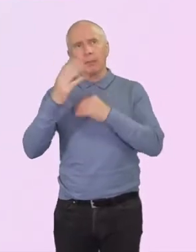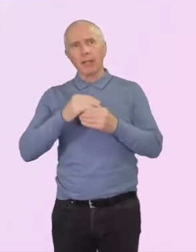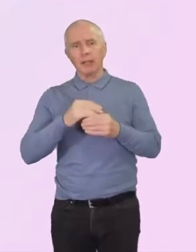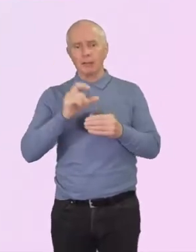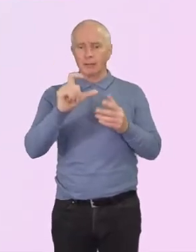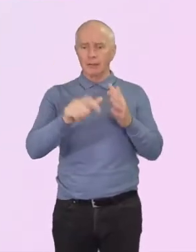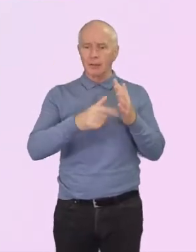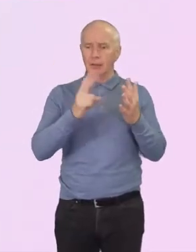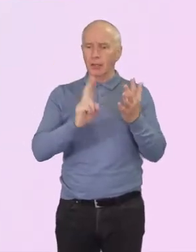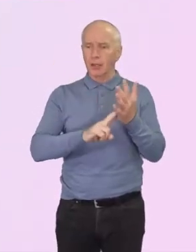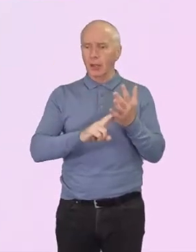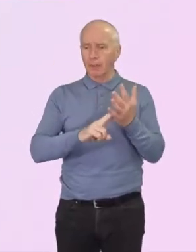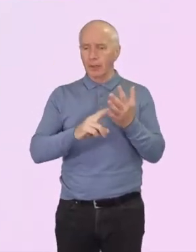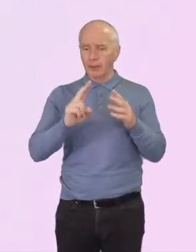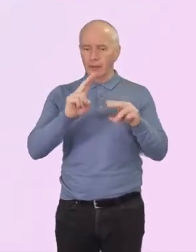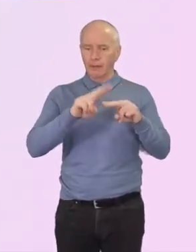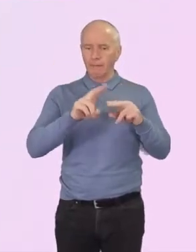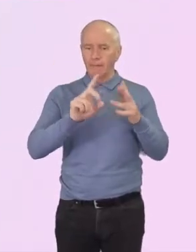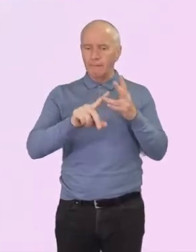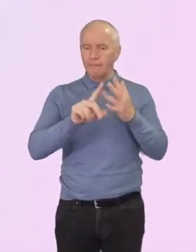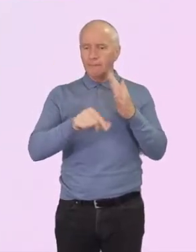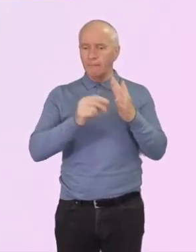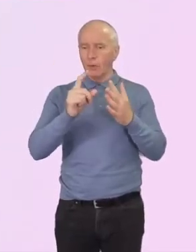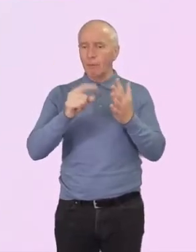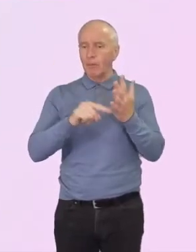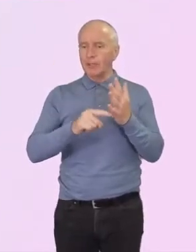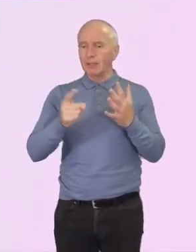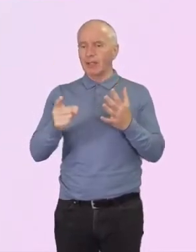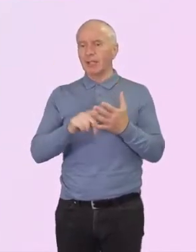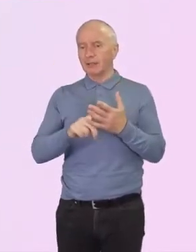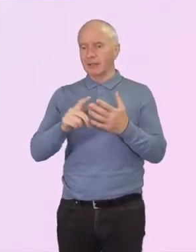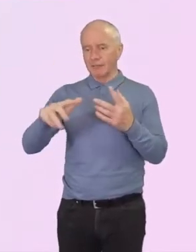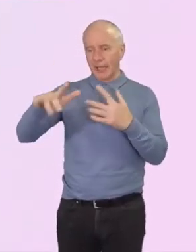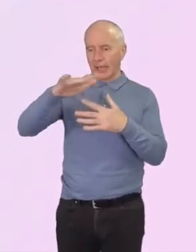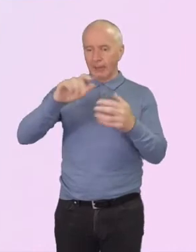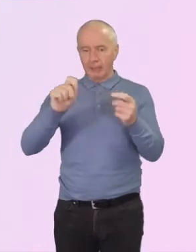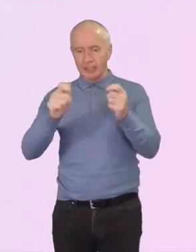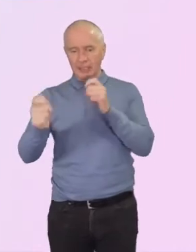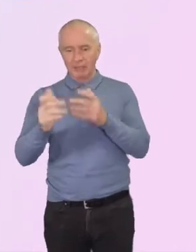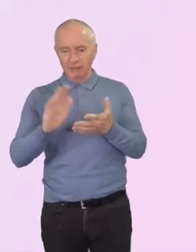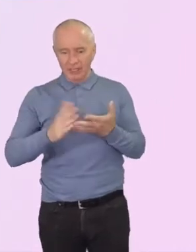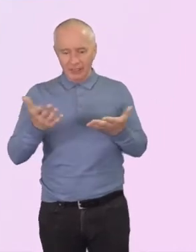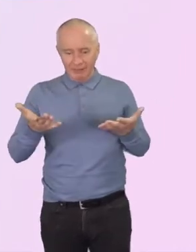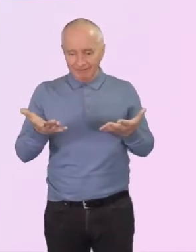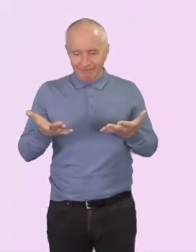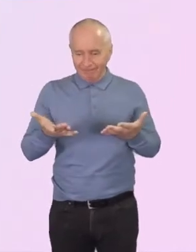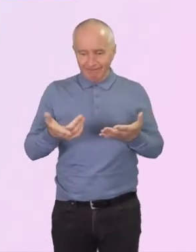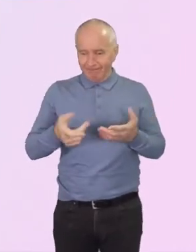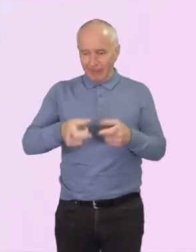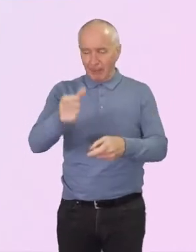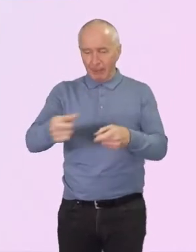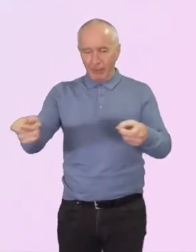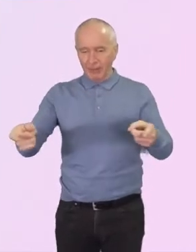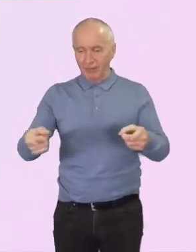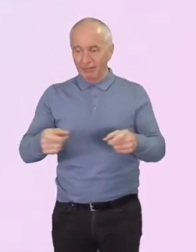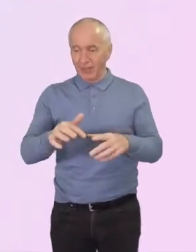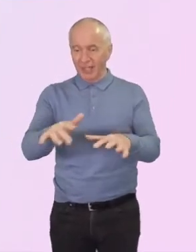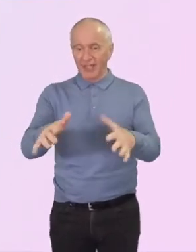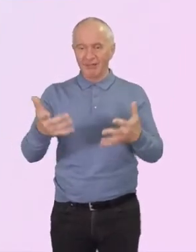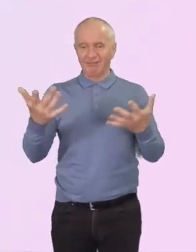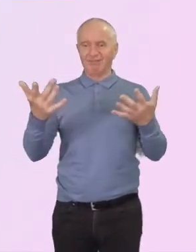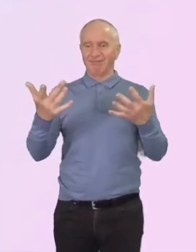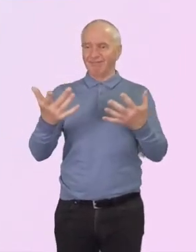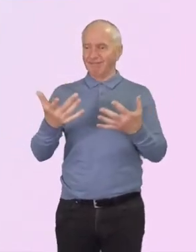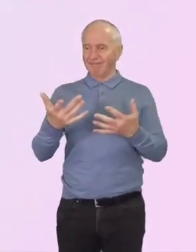change were non-starters. They really didn't translate literally or culturally. Carbon